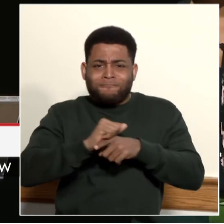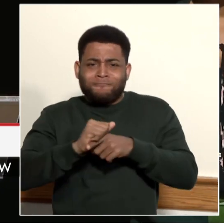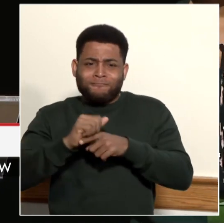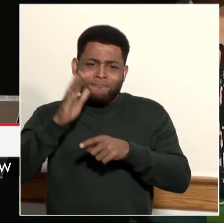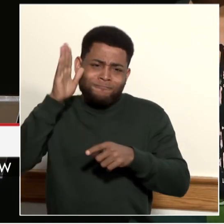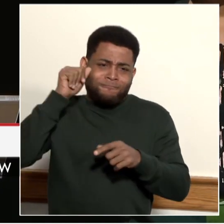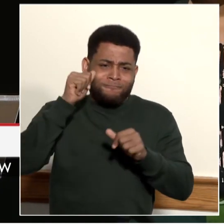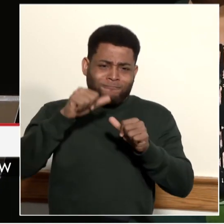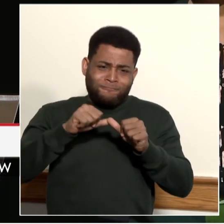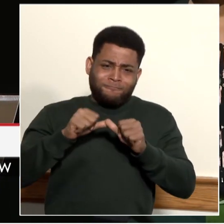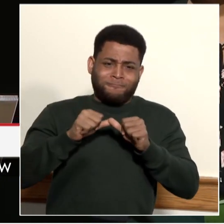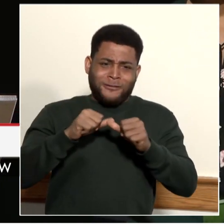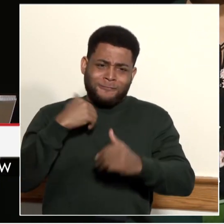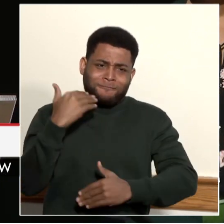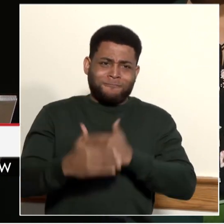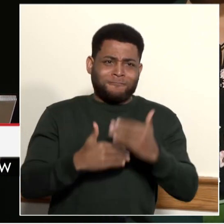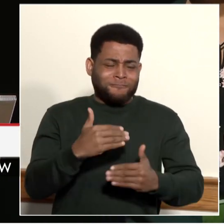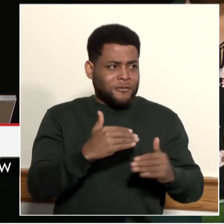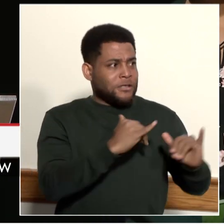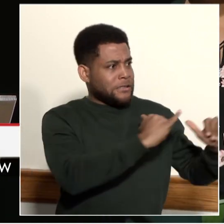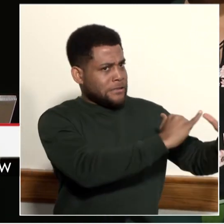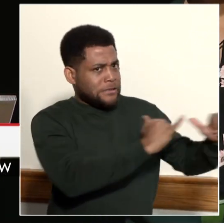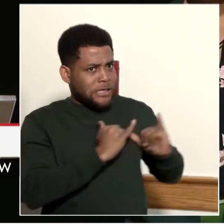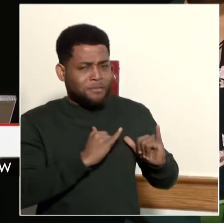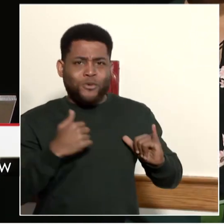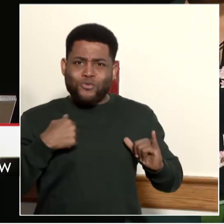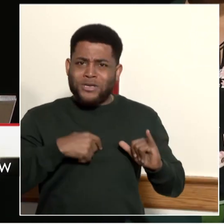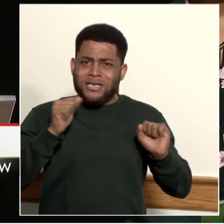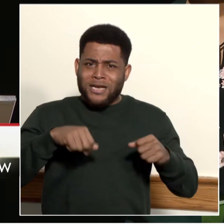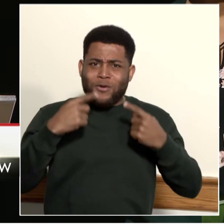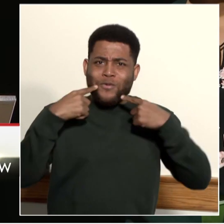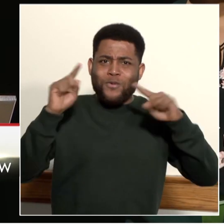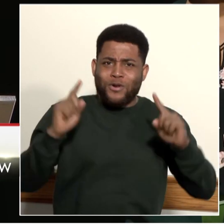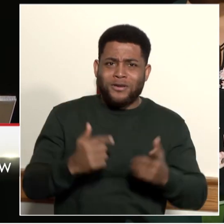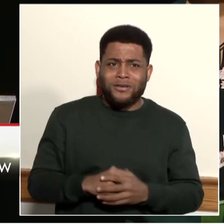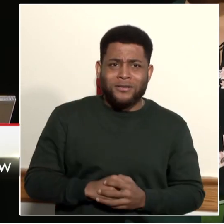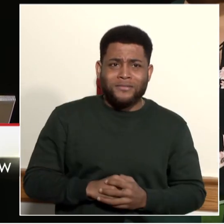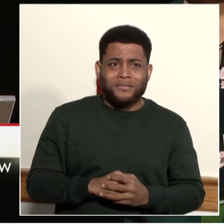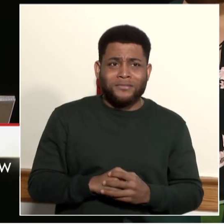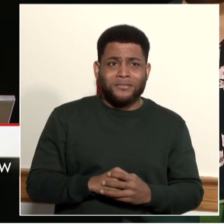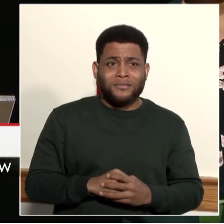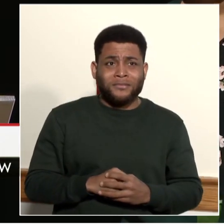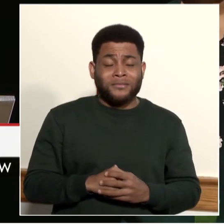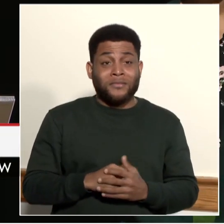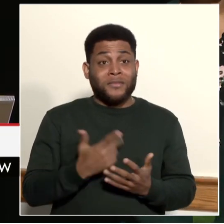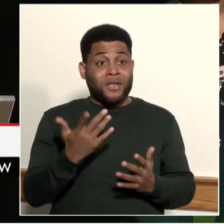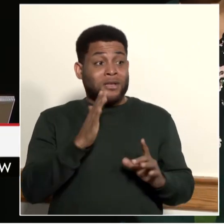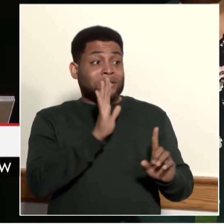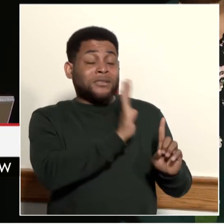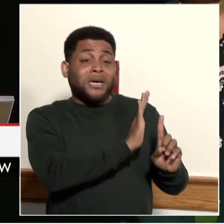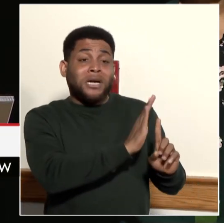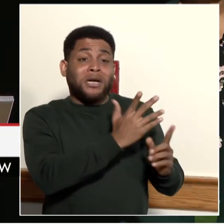Youth Empowerment Program, the, I meant to .